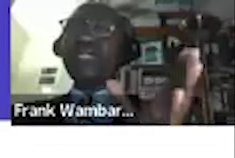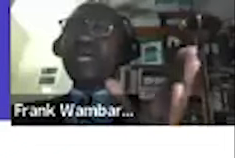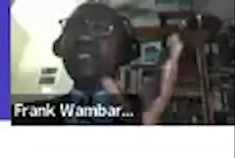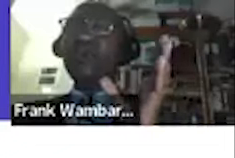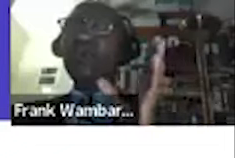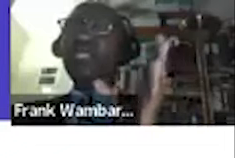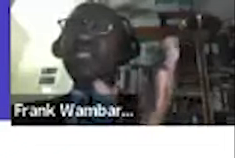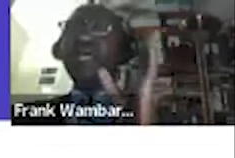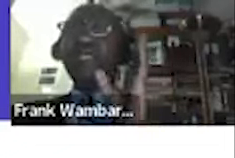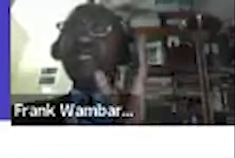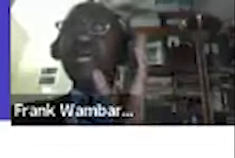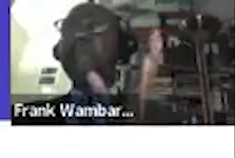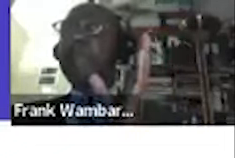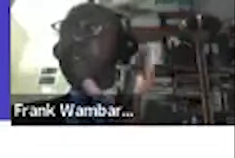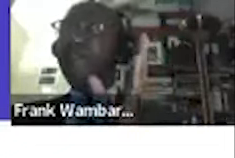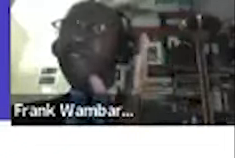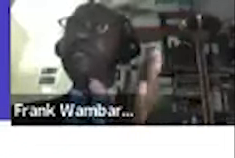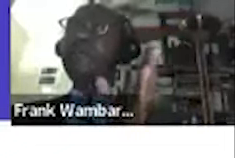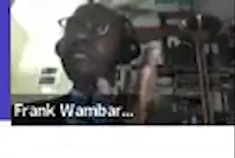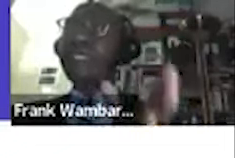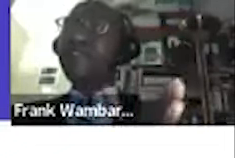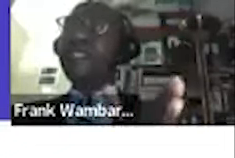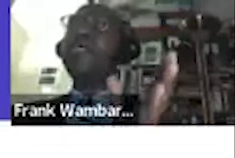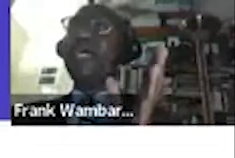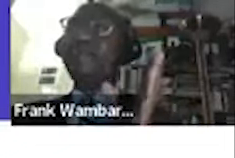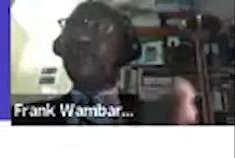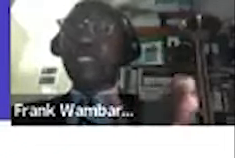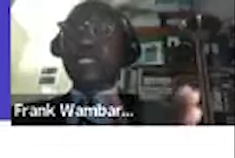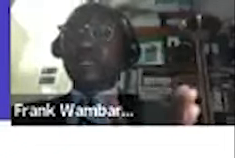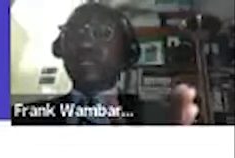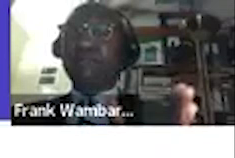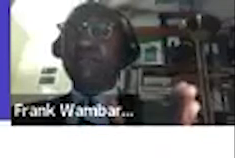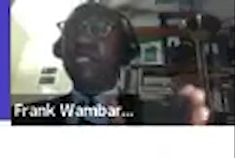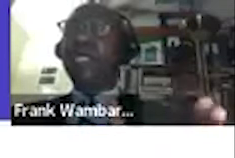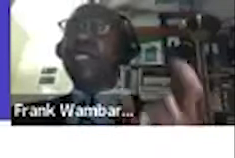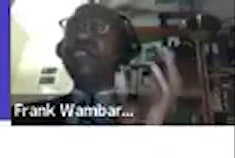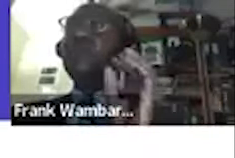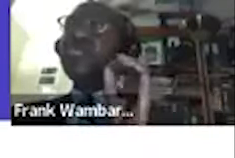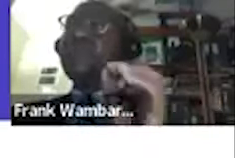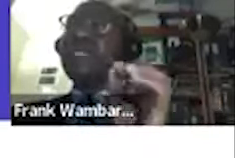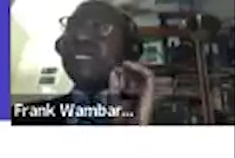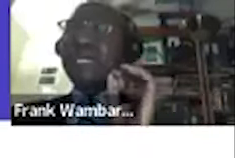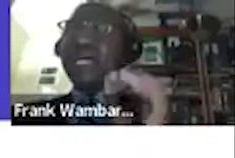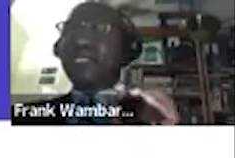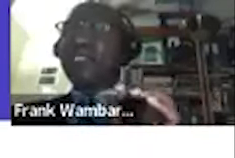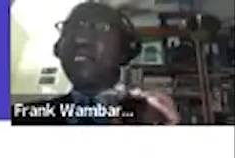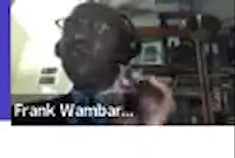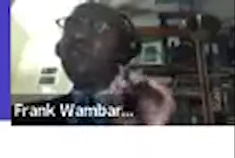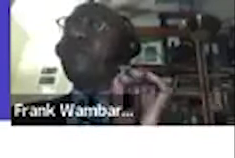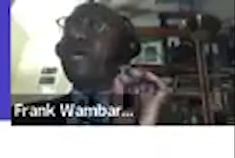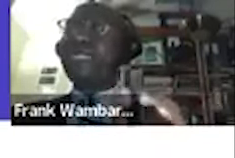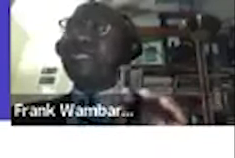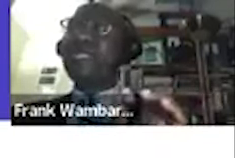need to understand what type of visa you have been given and for what reason and do not be in a rush